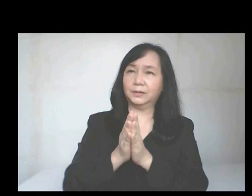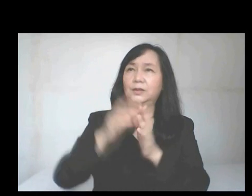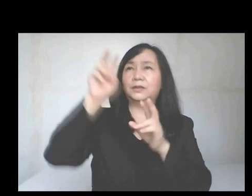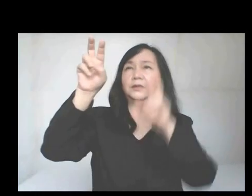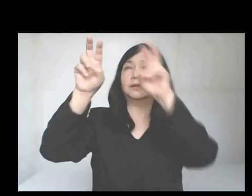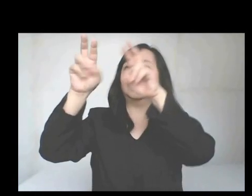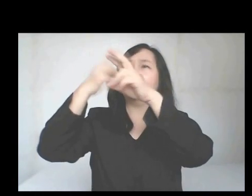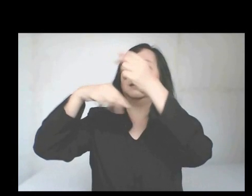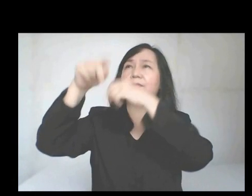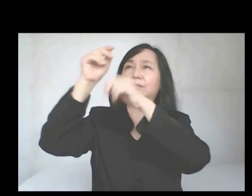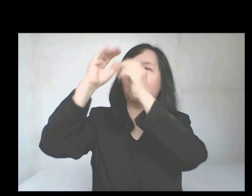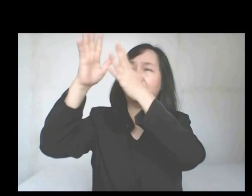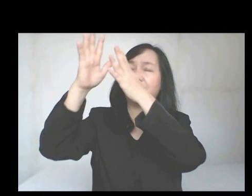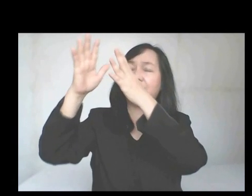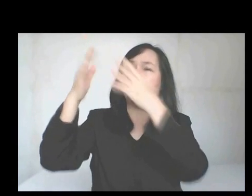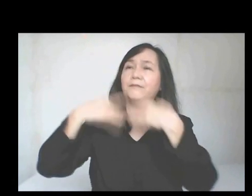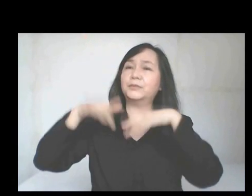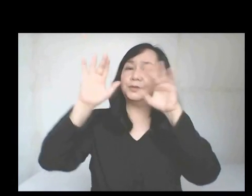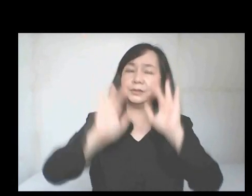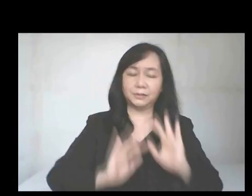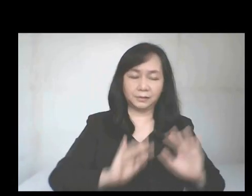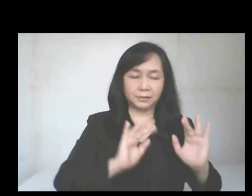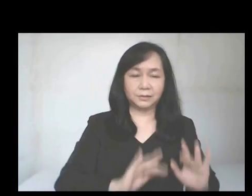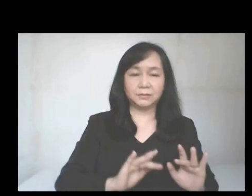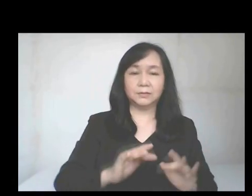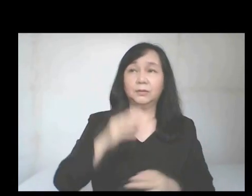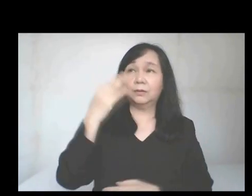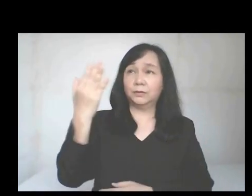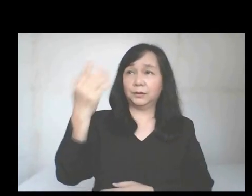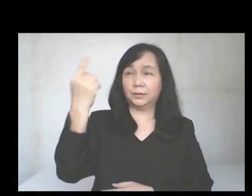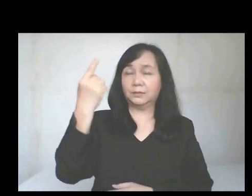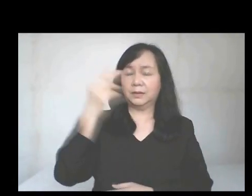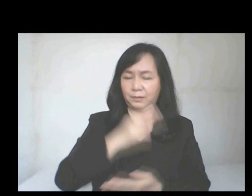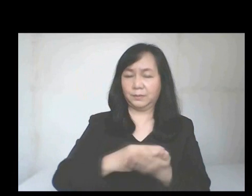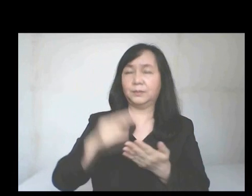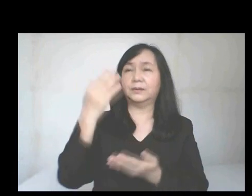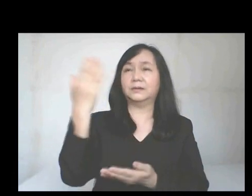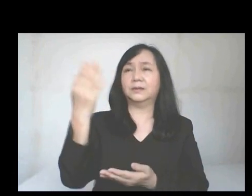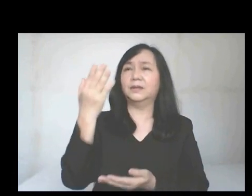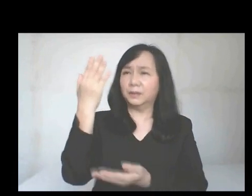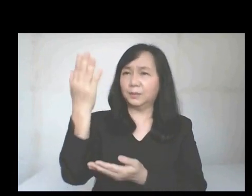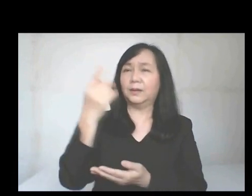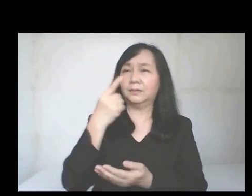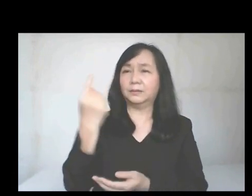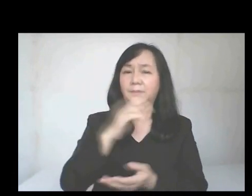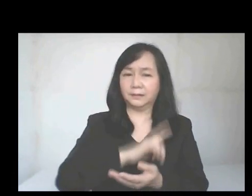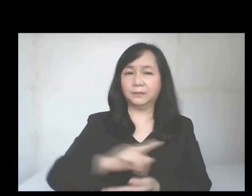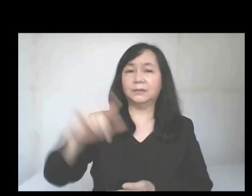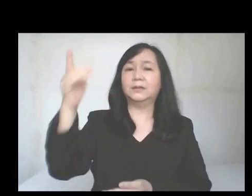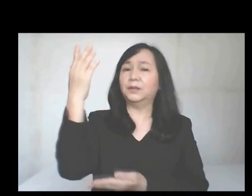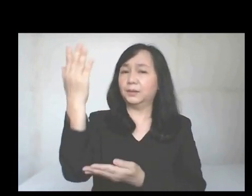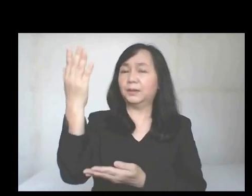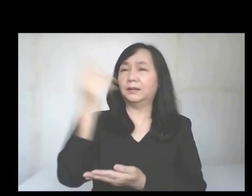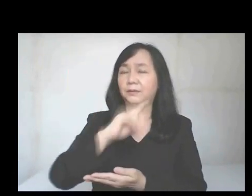seated at the right hand of the Father, have mercy on us. For you alone are the Holy Spirit, you alone are